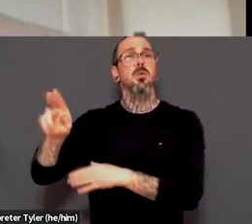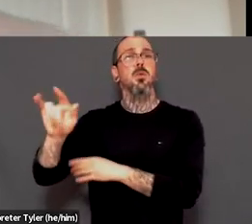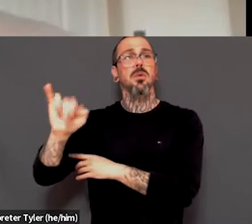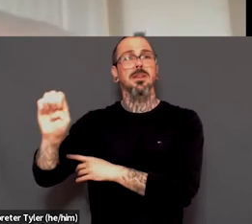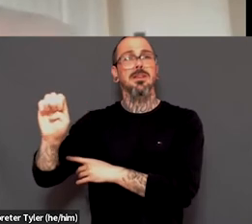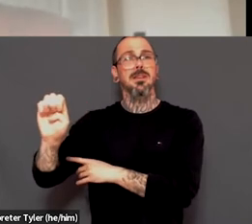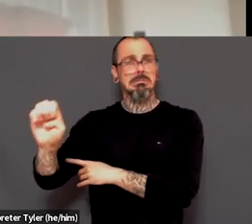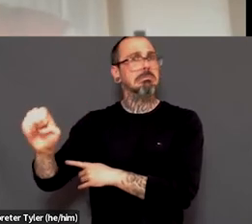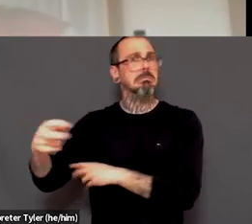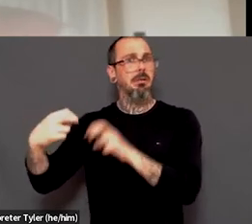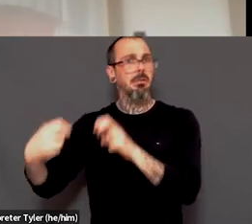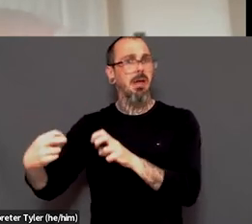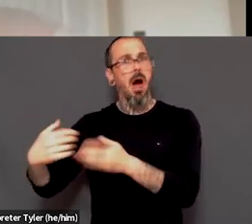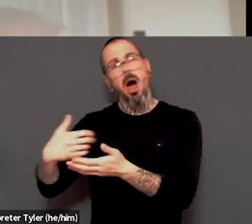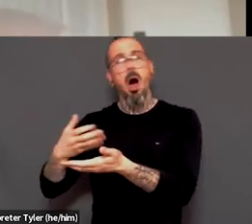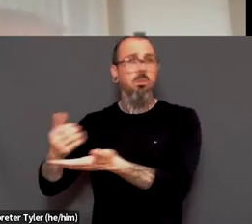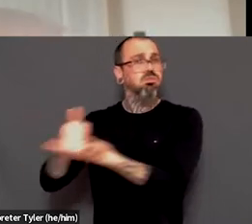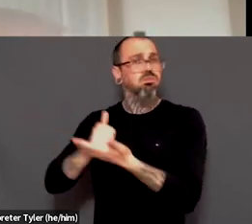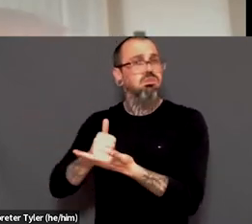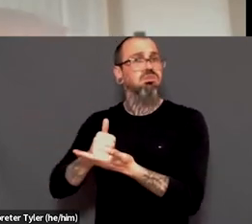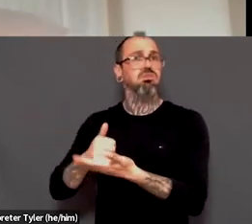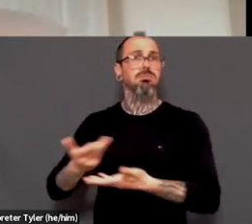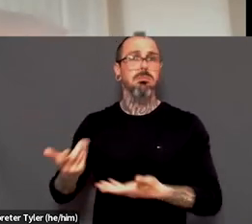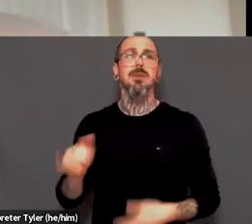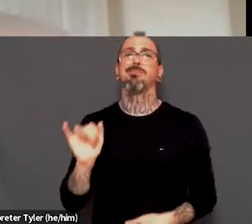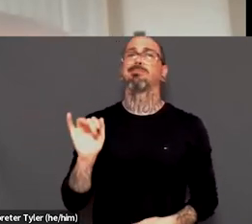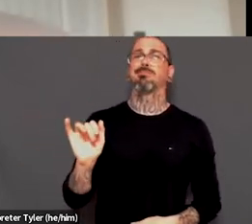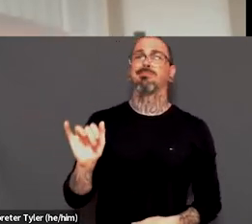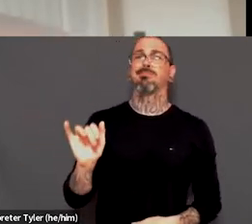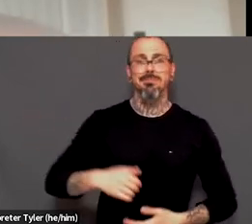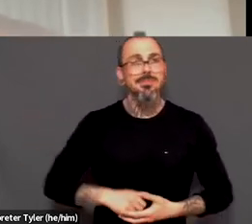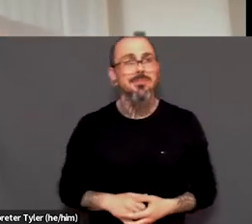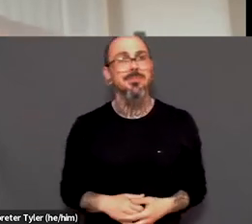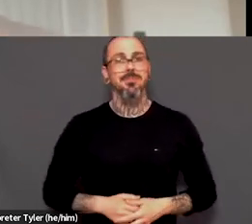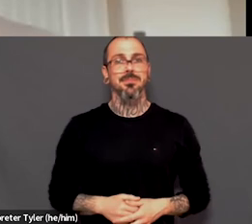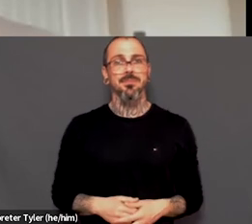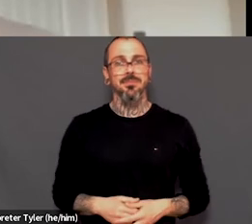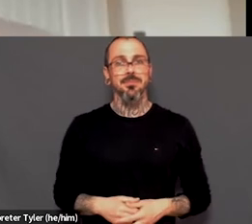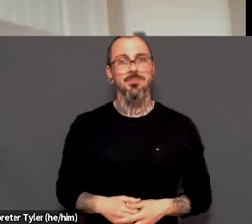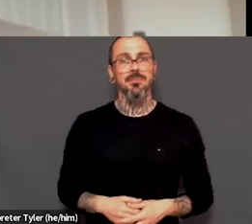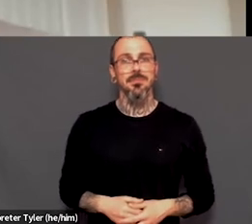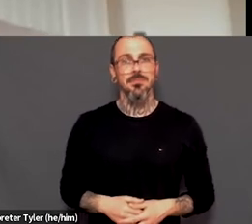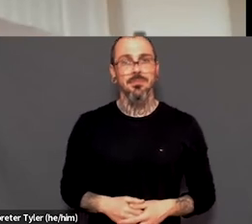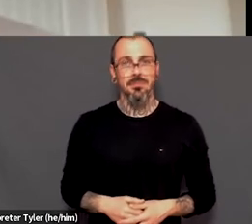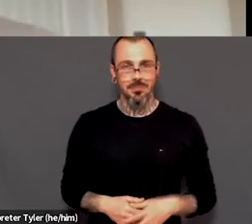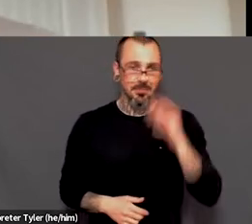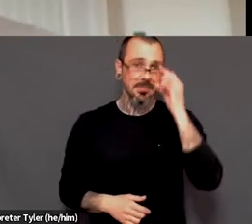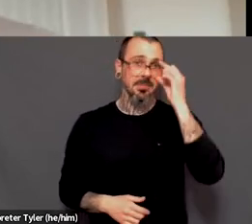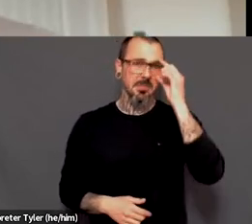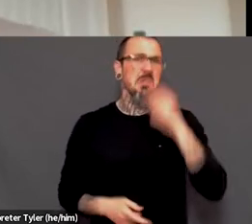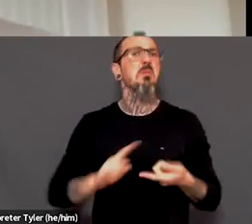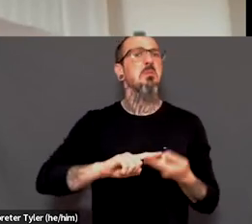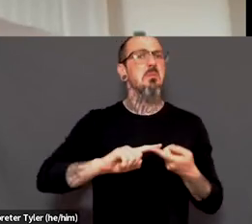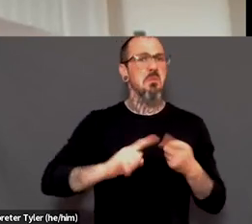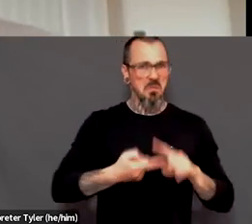through step by step what we're looking for. Um, and then I remember having to come out to a friend from back home, uh,